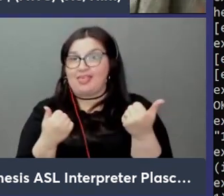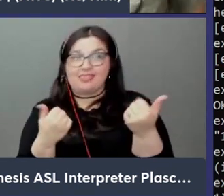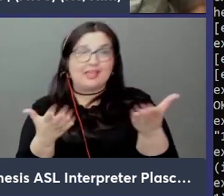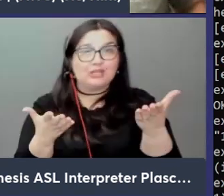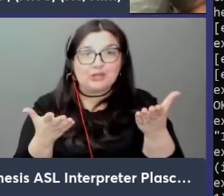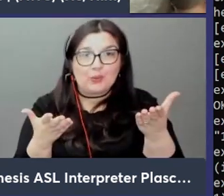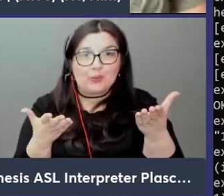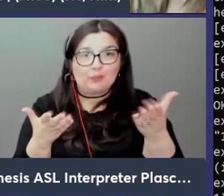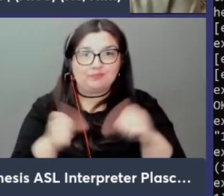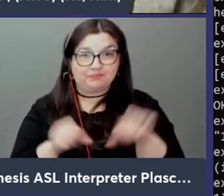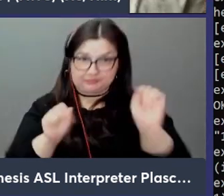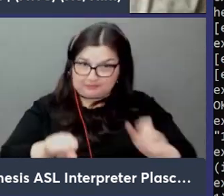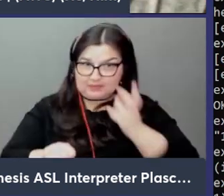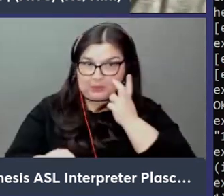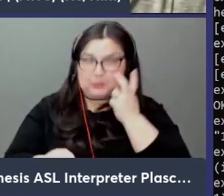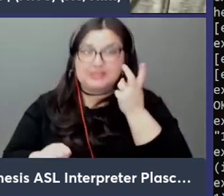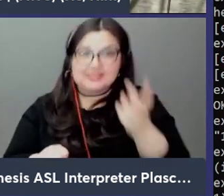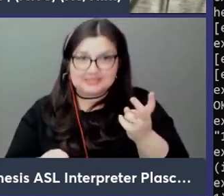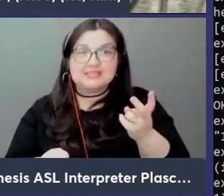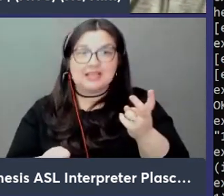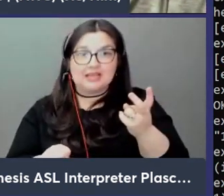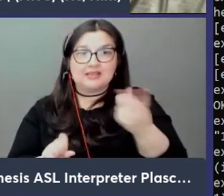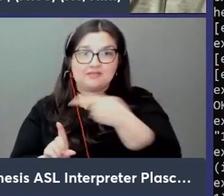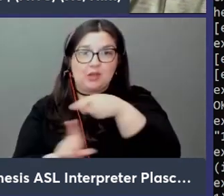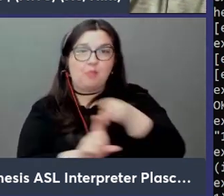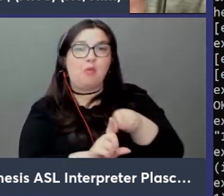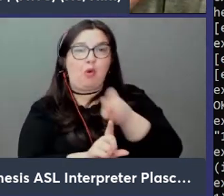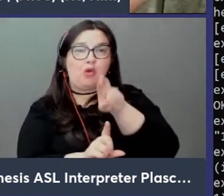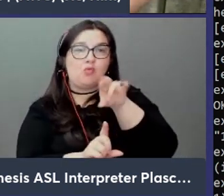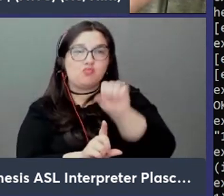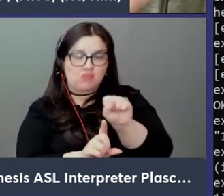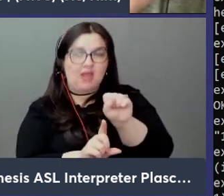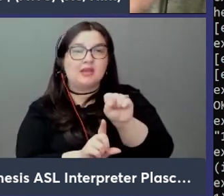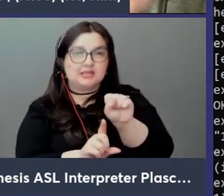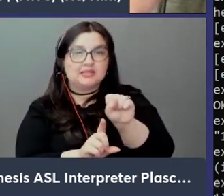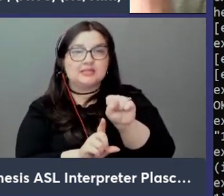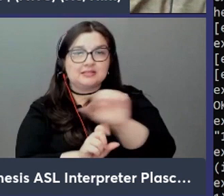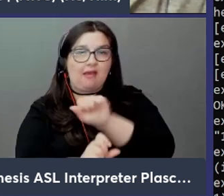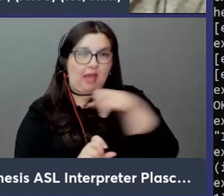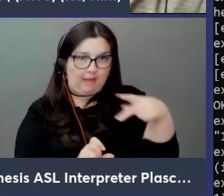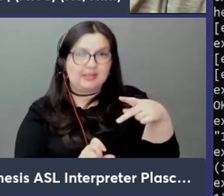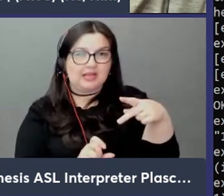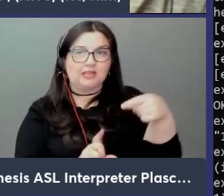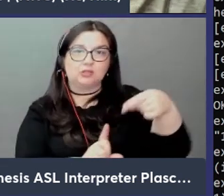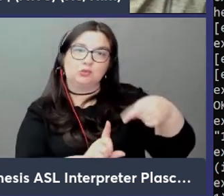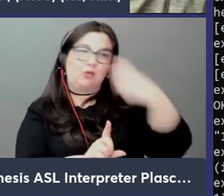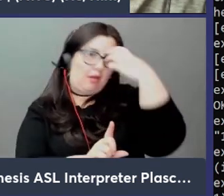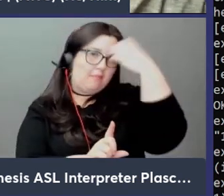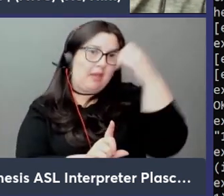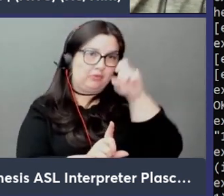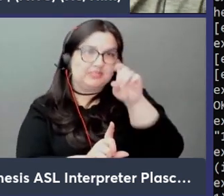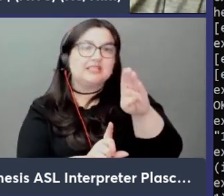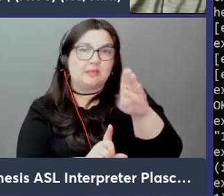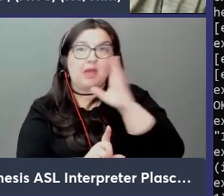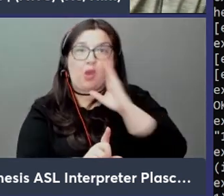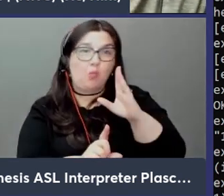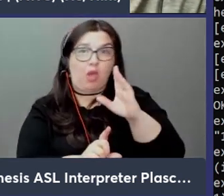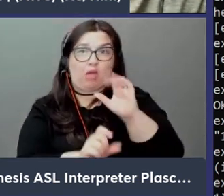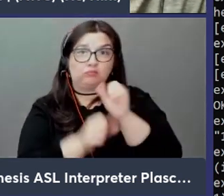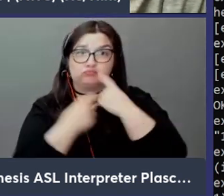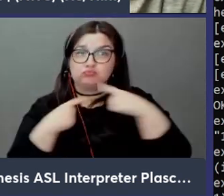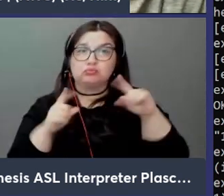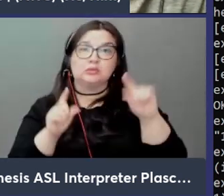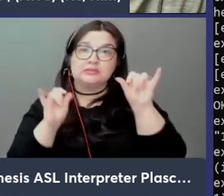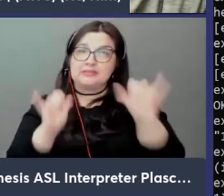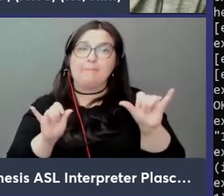as you see you can point your existing redis application to memory db and it will work uh you know like a database but